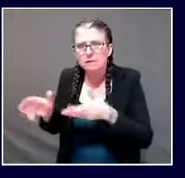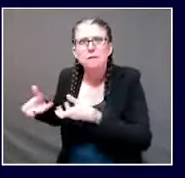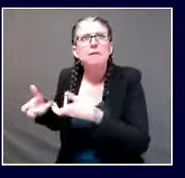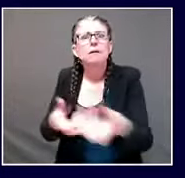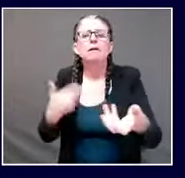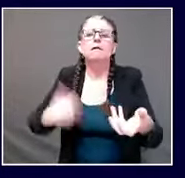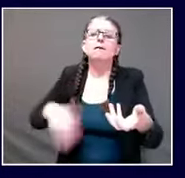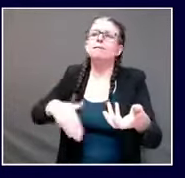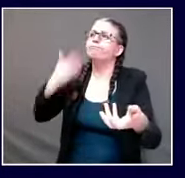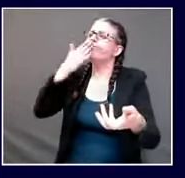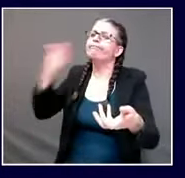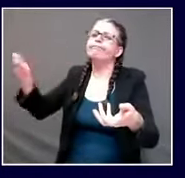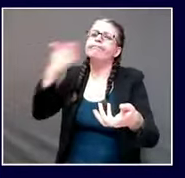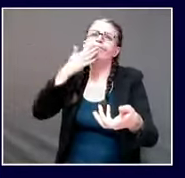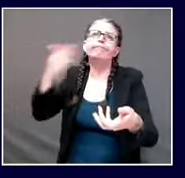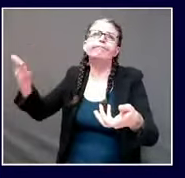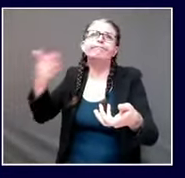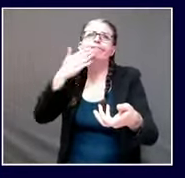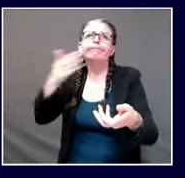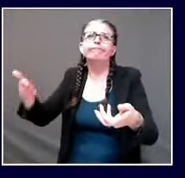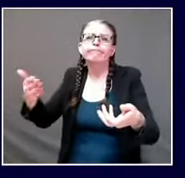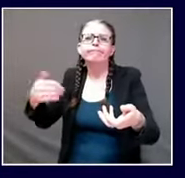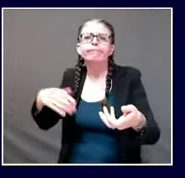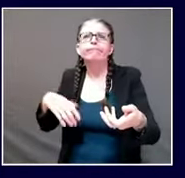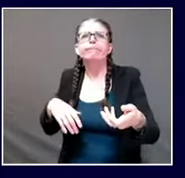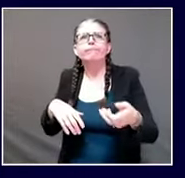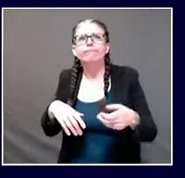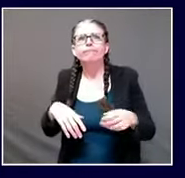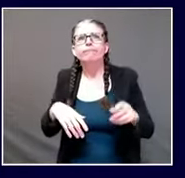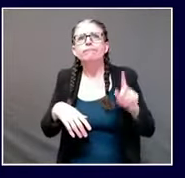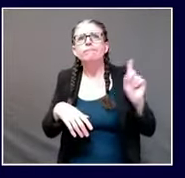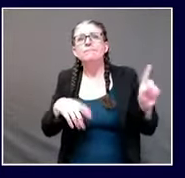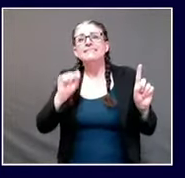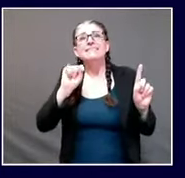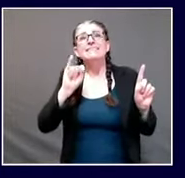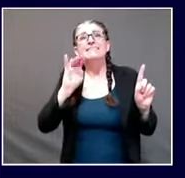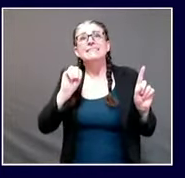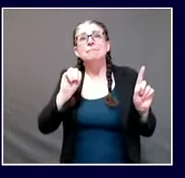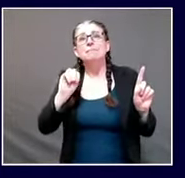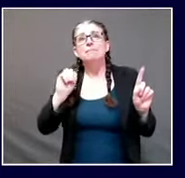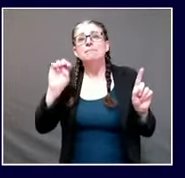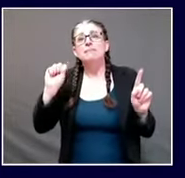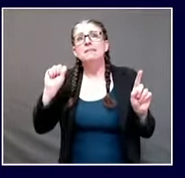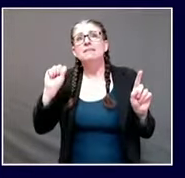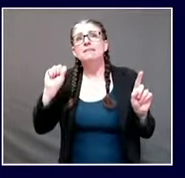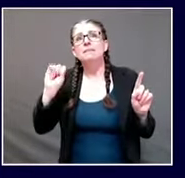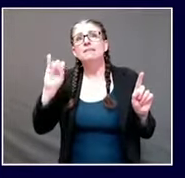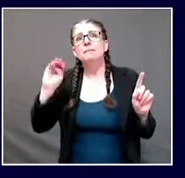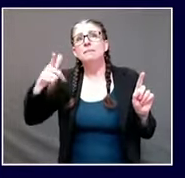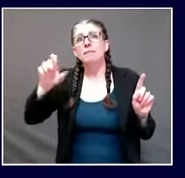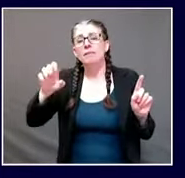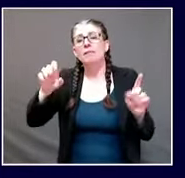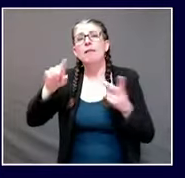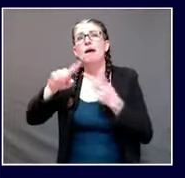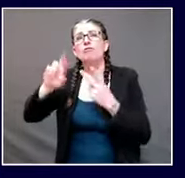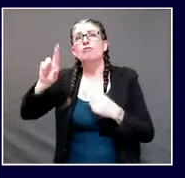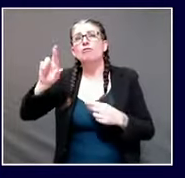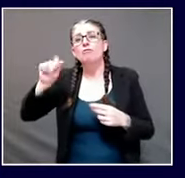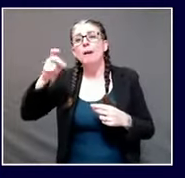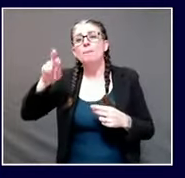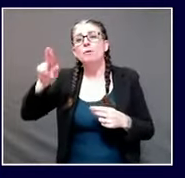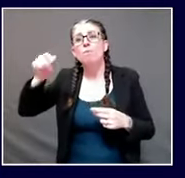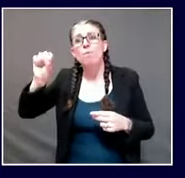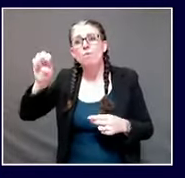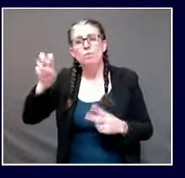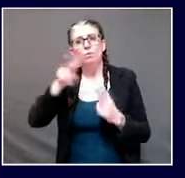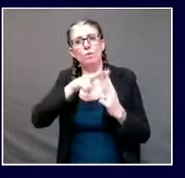masking. And to Tim Sample and Rapsinger Spohs for appearing in those ads. I'm grateful, too, for the members of